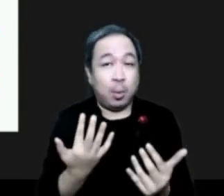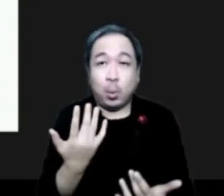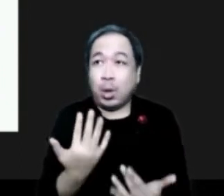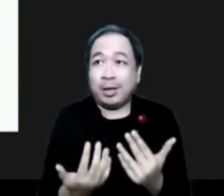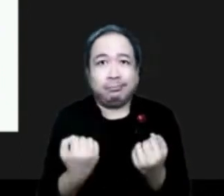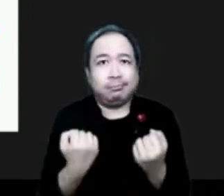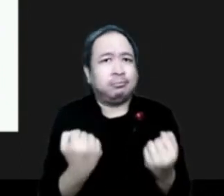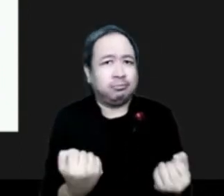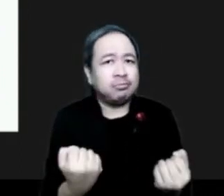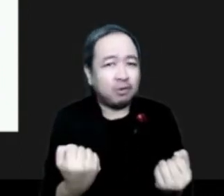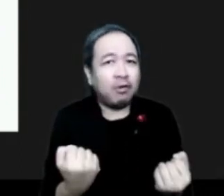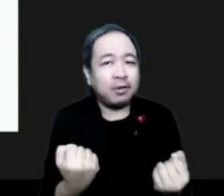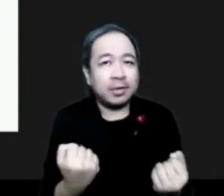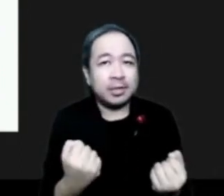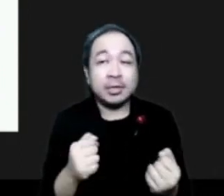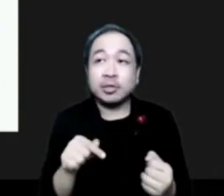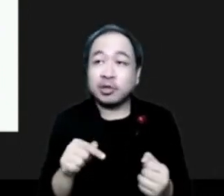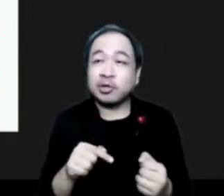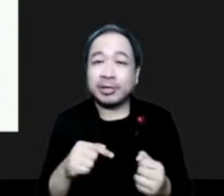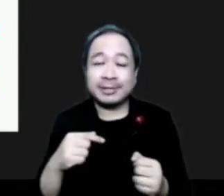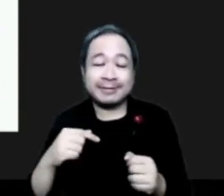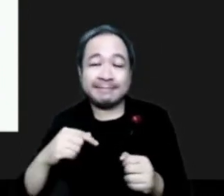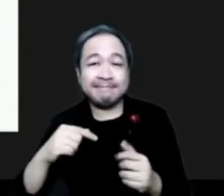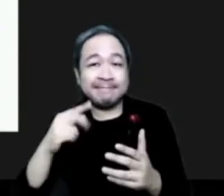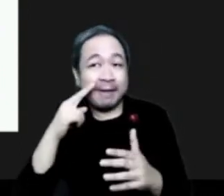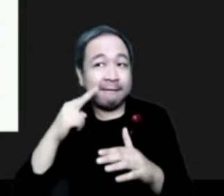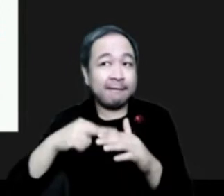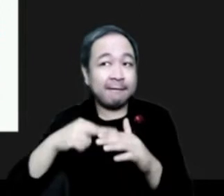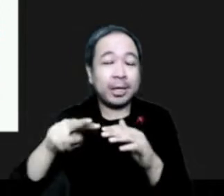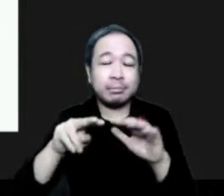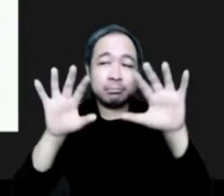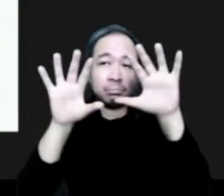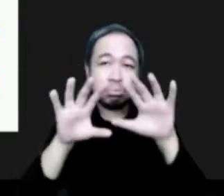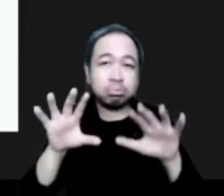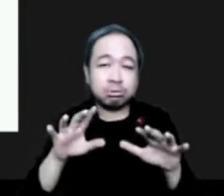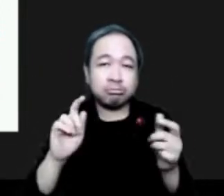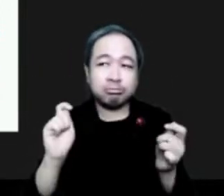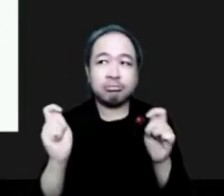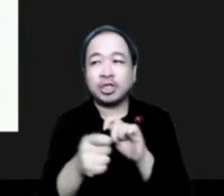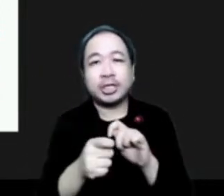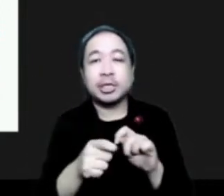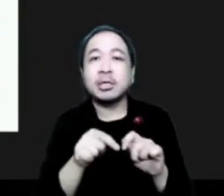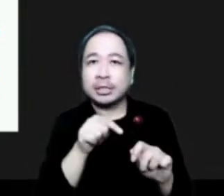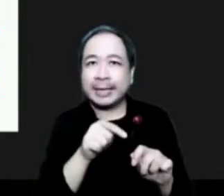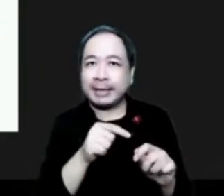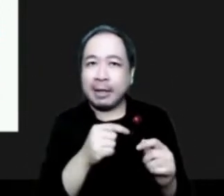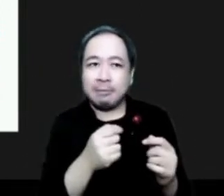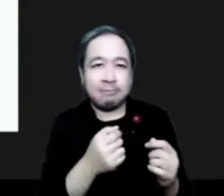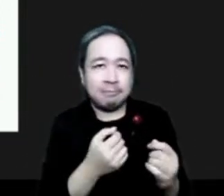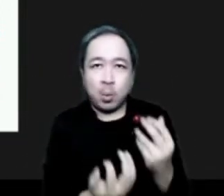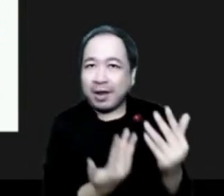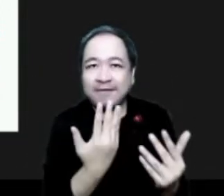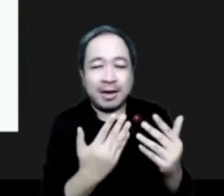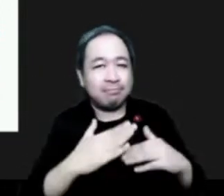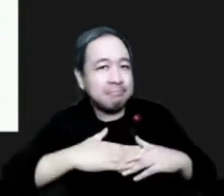of climate change projection, we can expect that those wildfires will be even more present and more extreme. So it is the common summertime